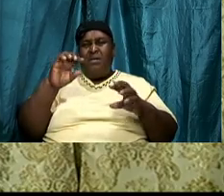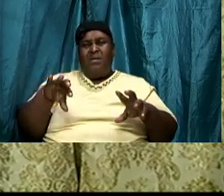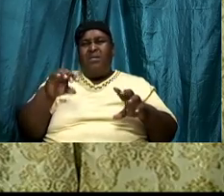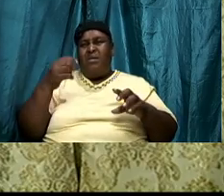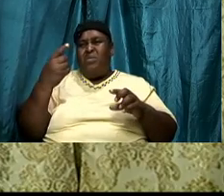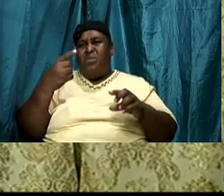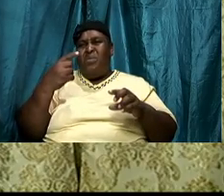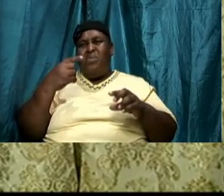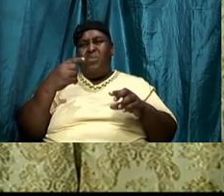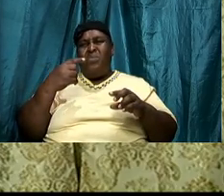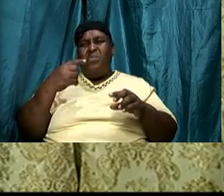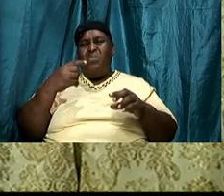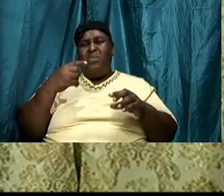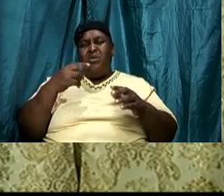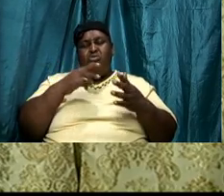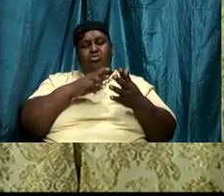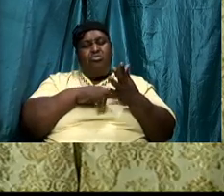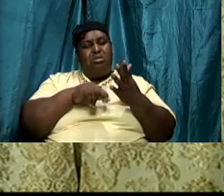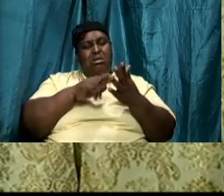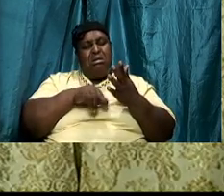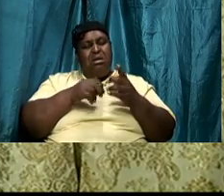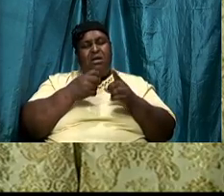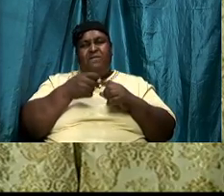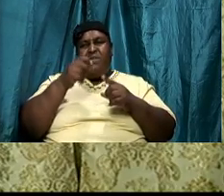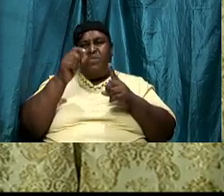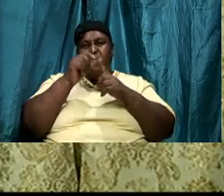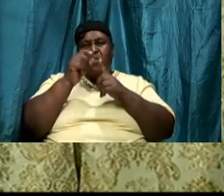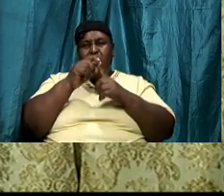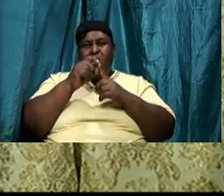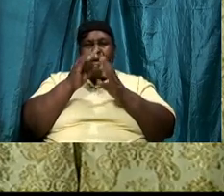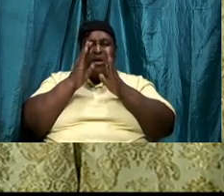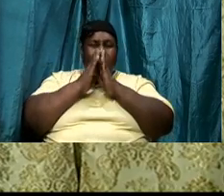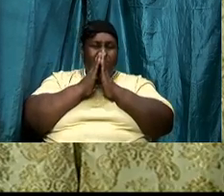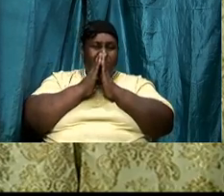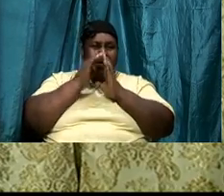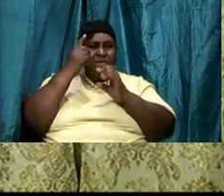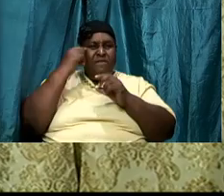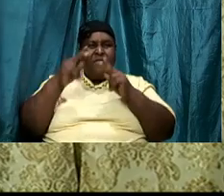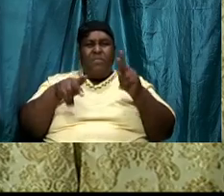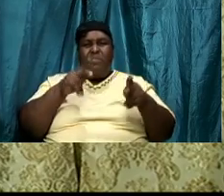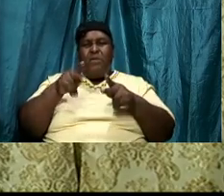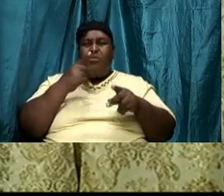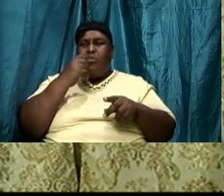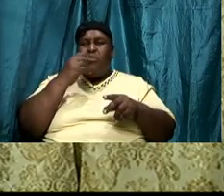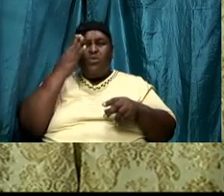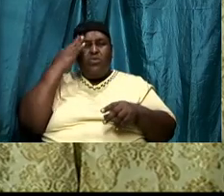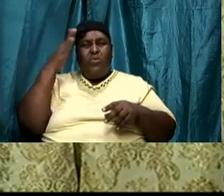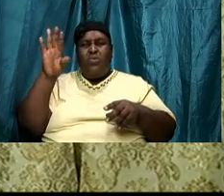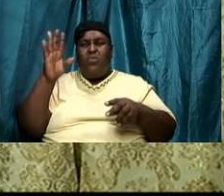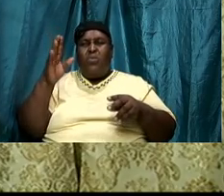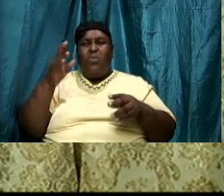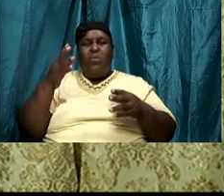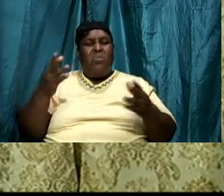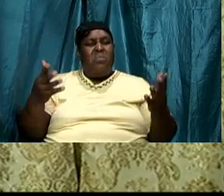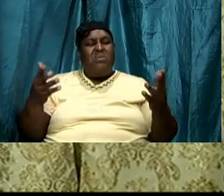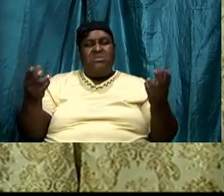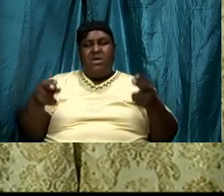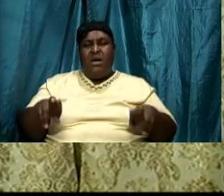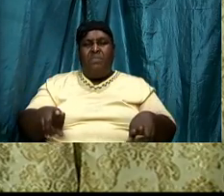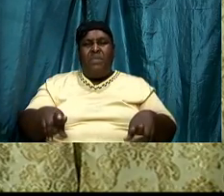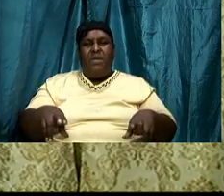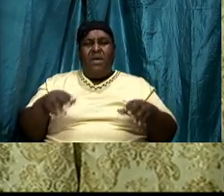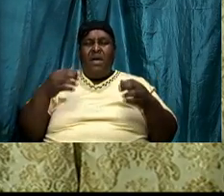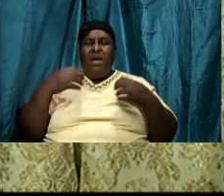ask God to be the guide but at the same time pray for the people who don't even know what is happening and ask some mercy upon those that are